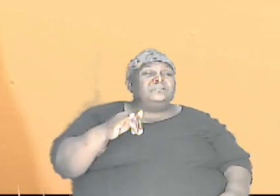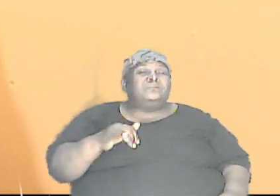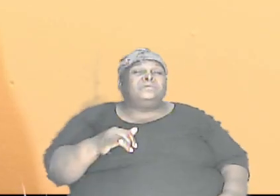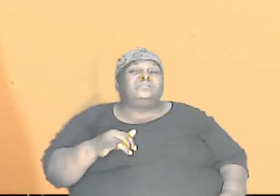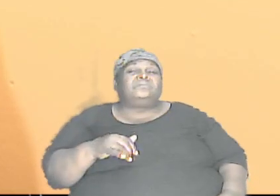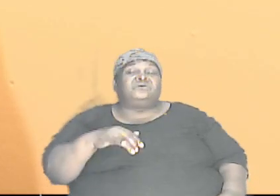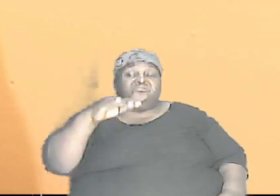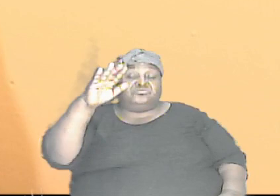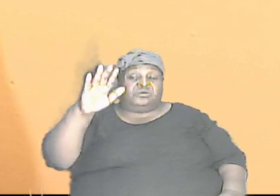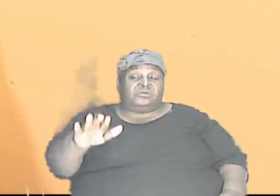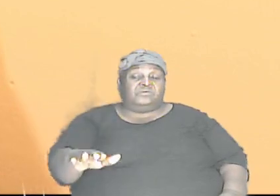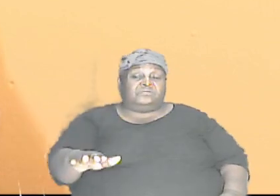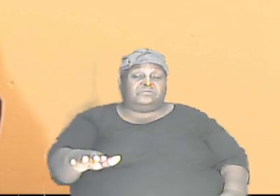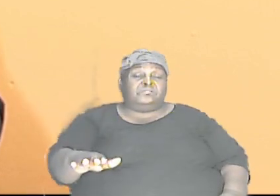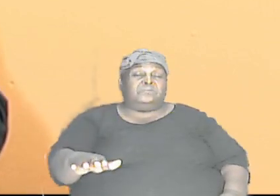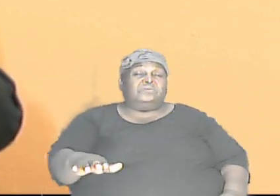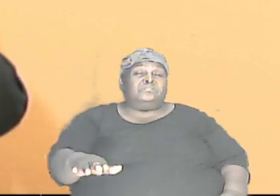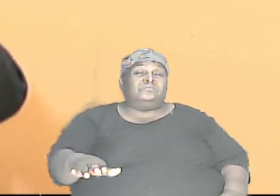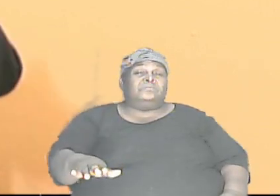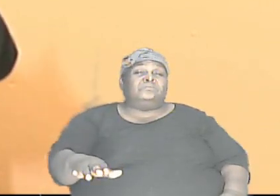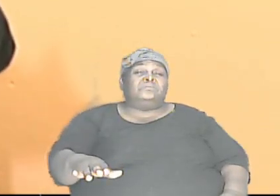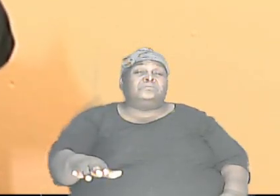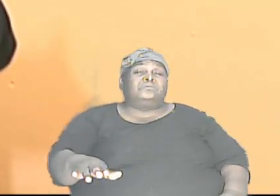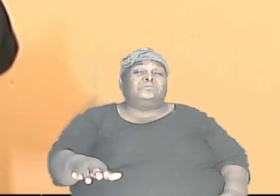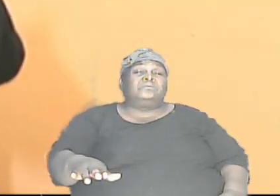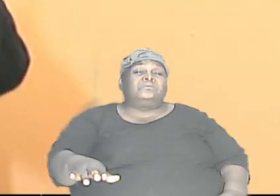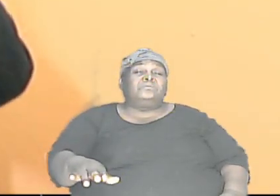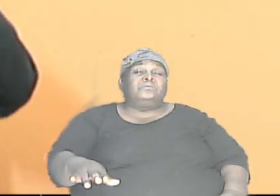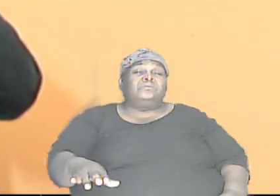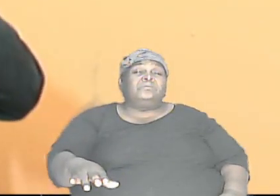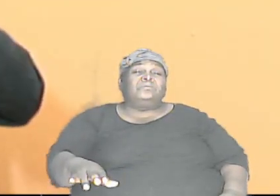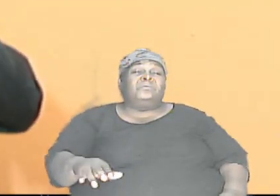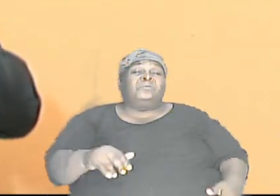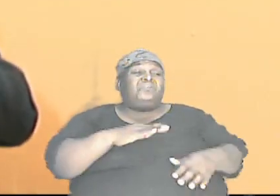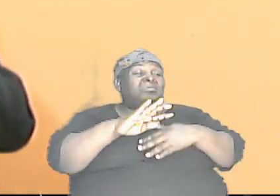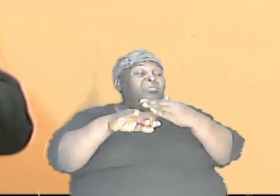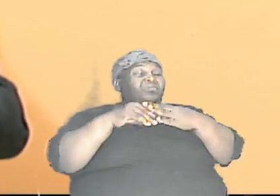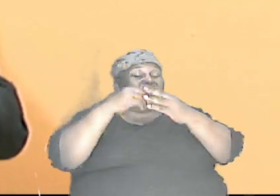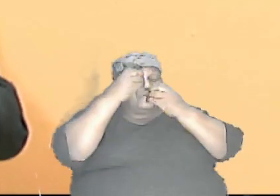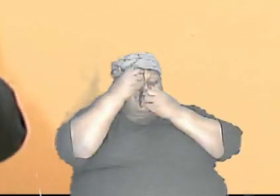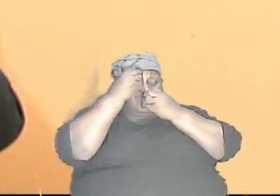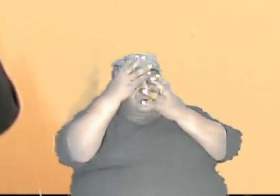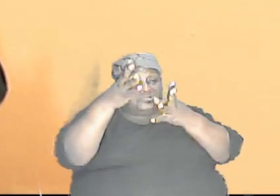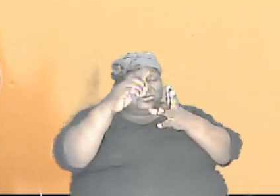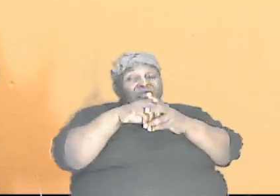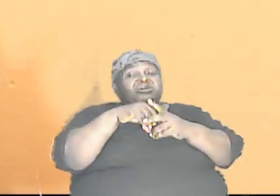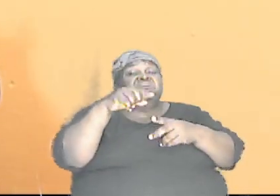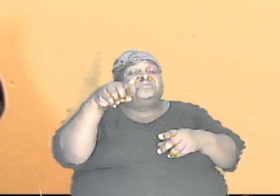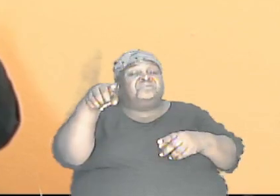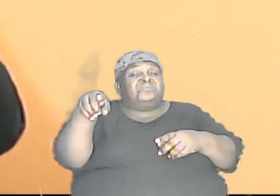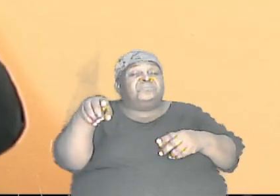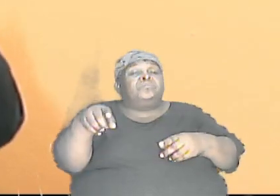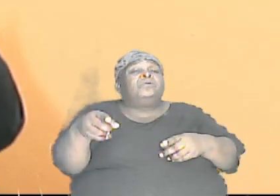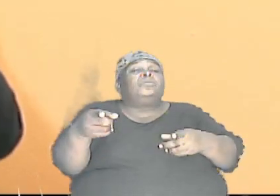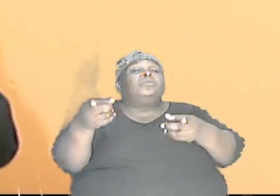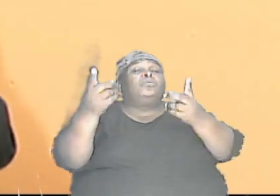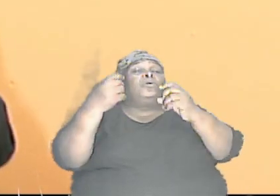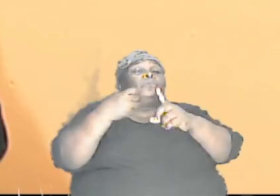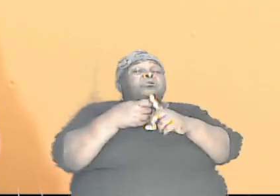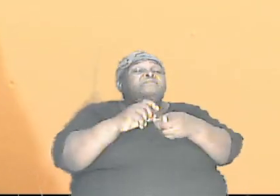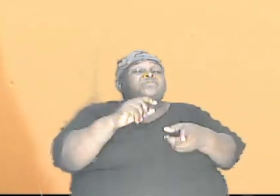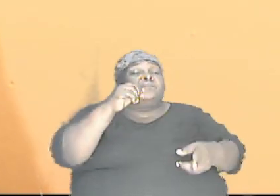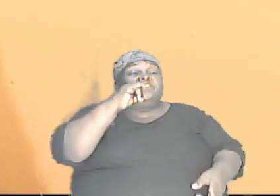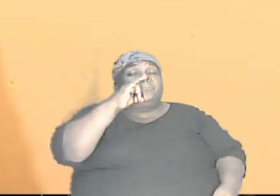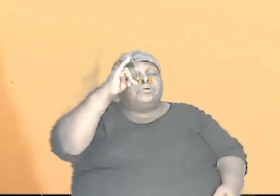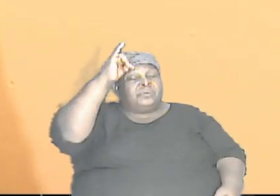the child, however, has all the information in him coming from